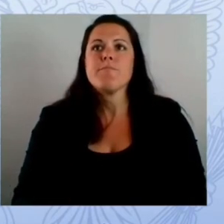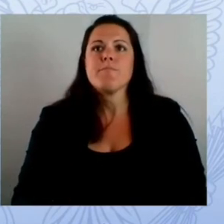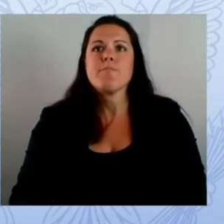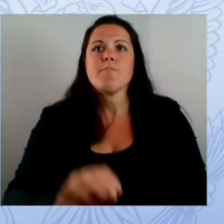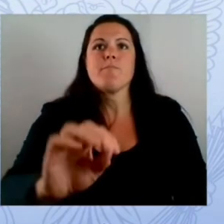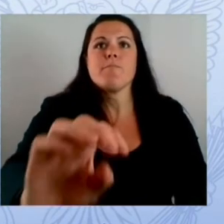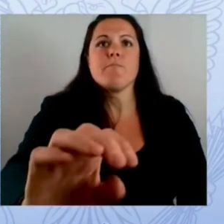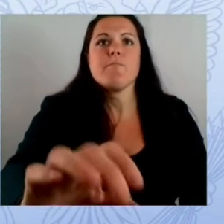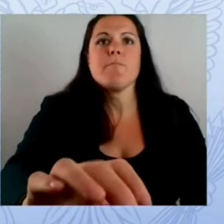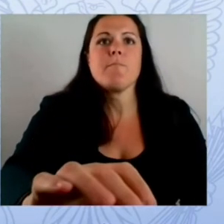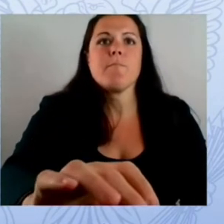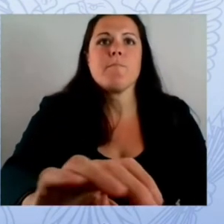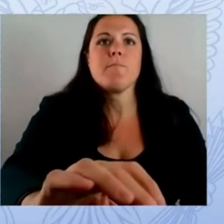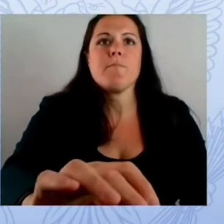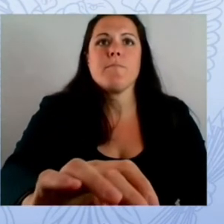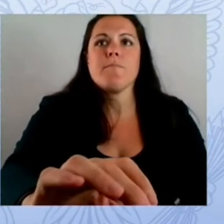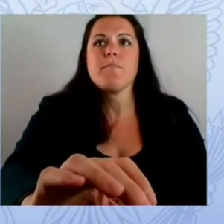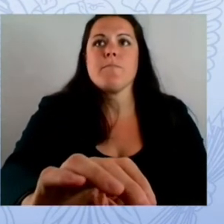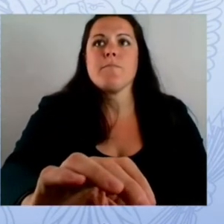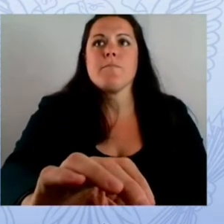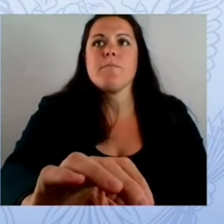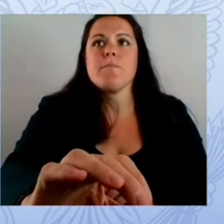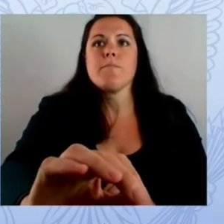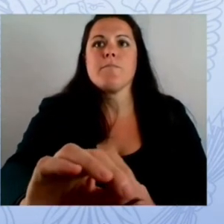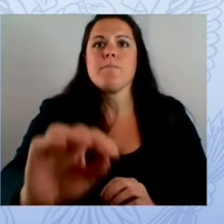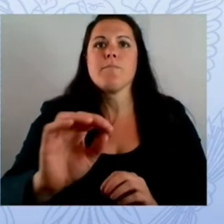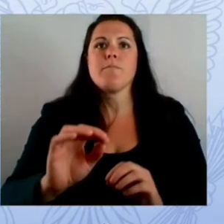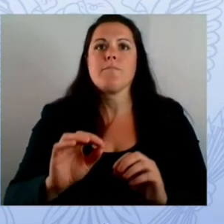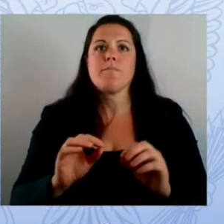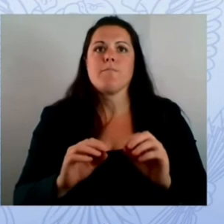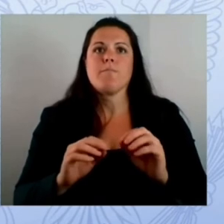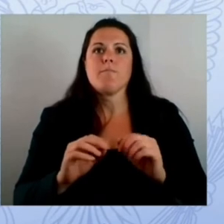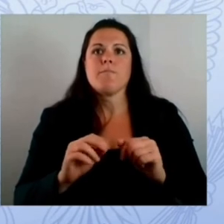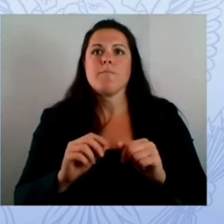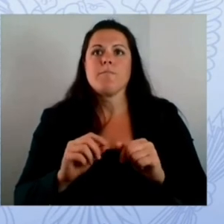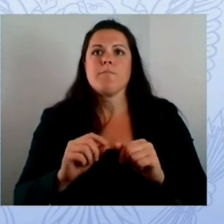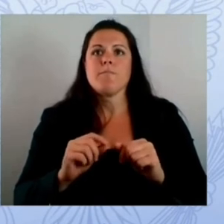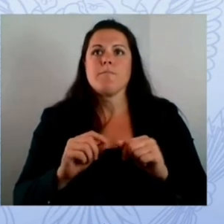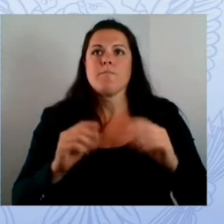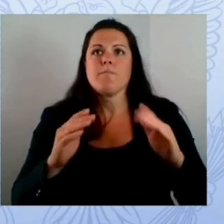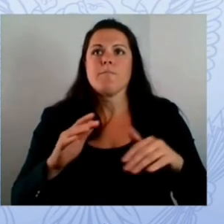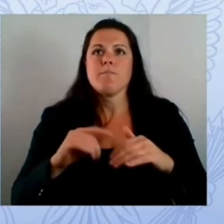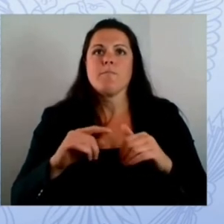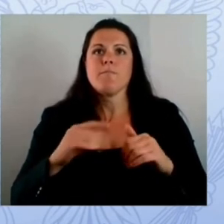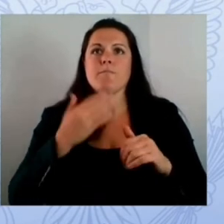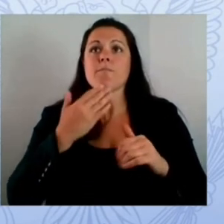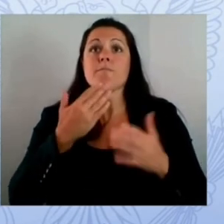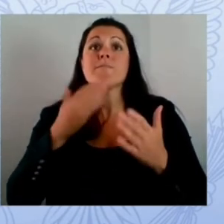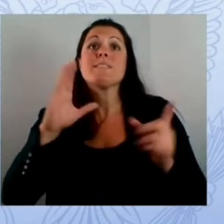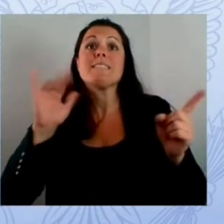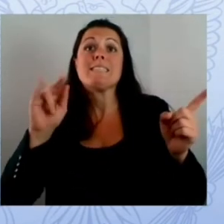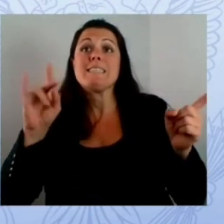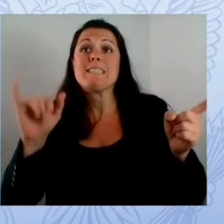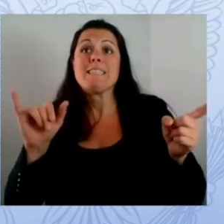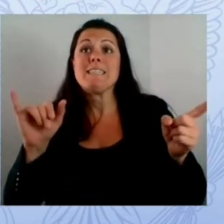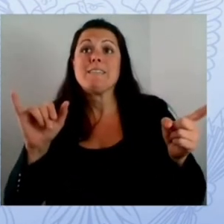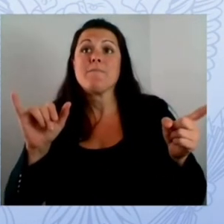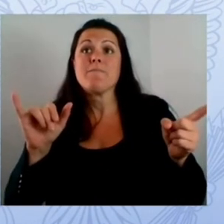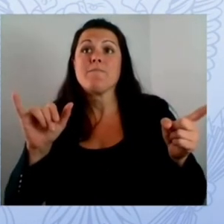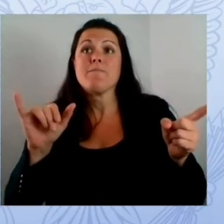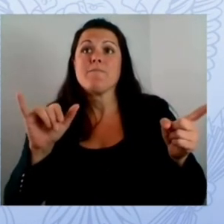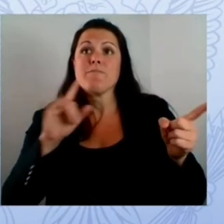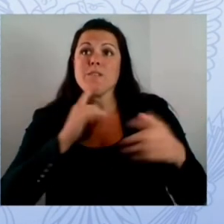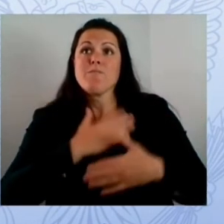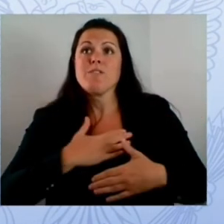to introduce ramesh nagarajan chief legal advisor to the chairwoman to announce some important fcc commitments in this space yes thank you